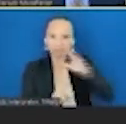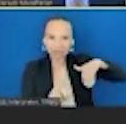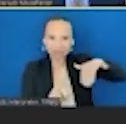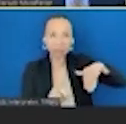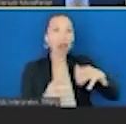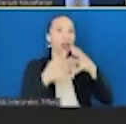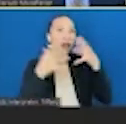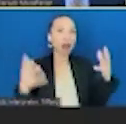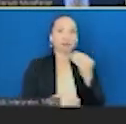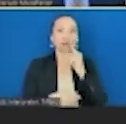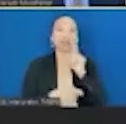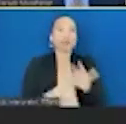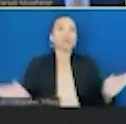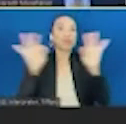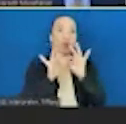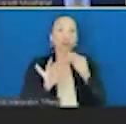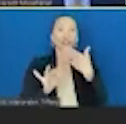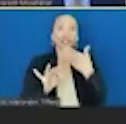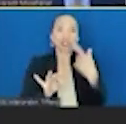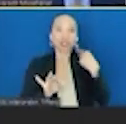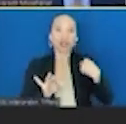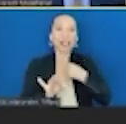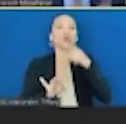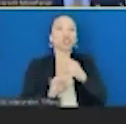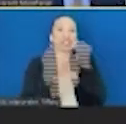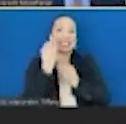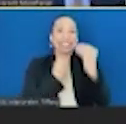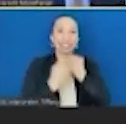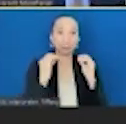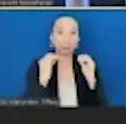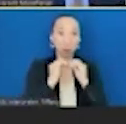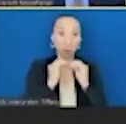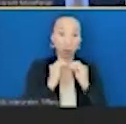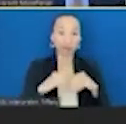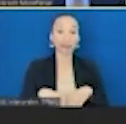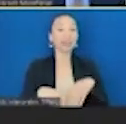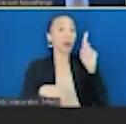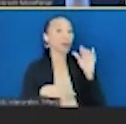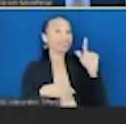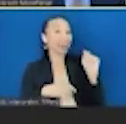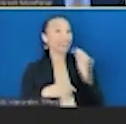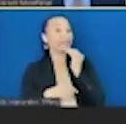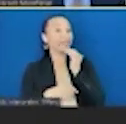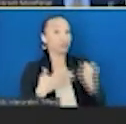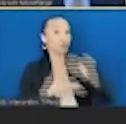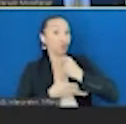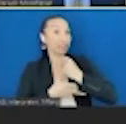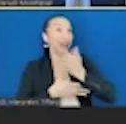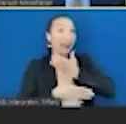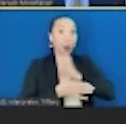foods. We need to increase their intake. And so I think of the dietary priorities that our policies need to address that